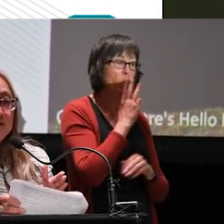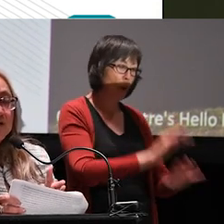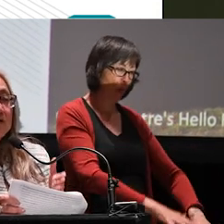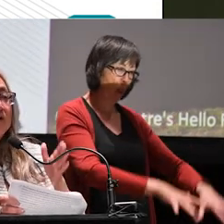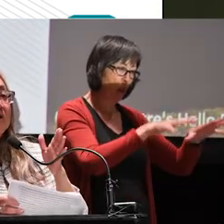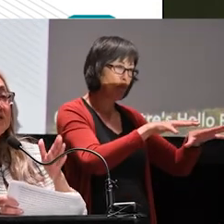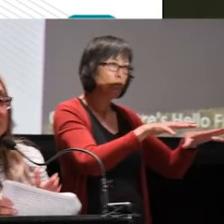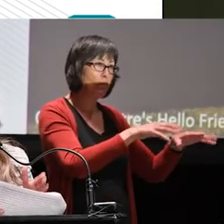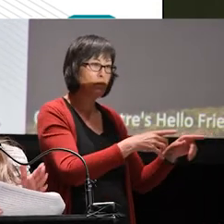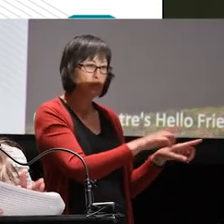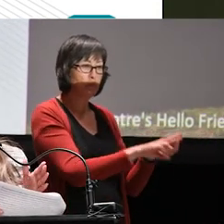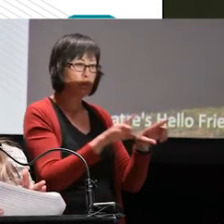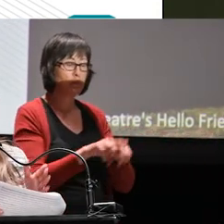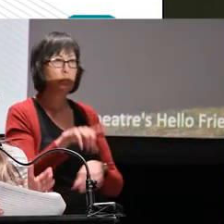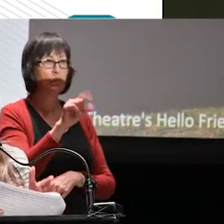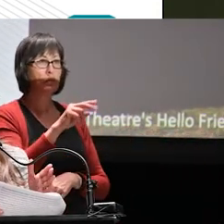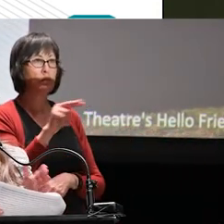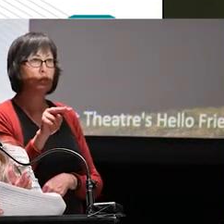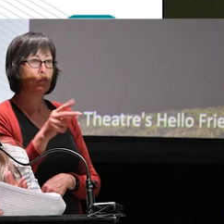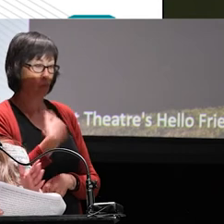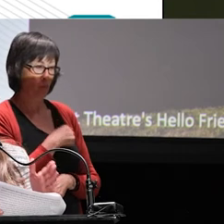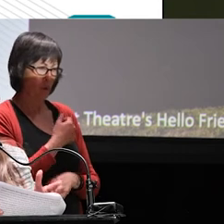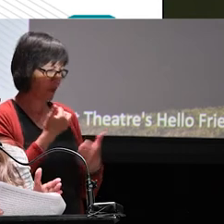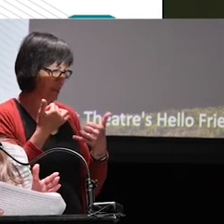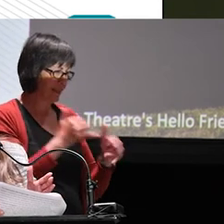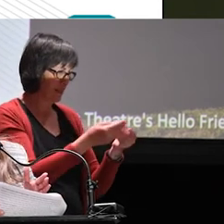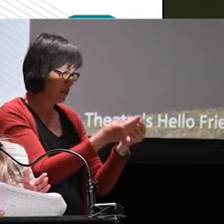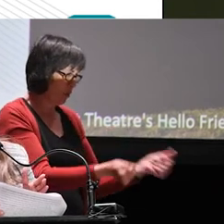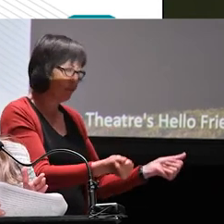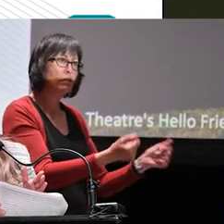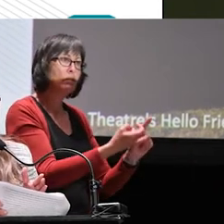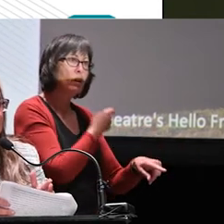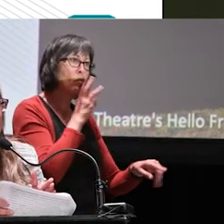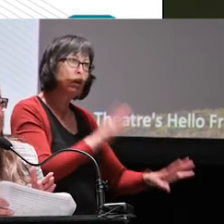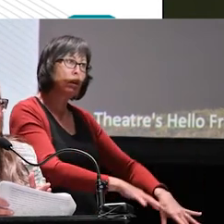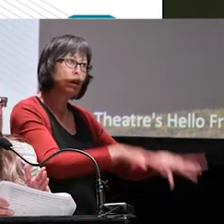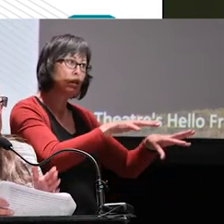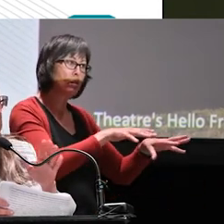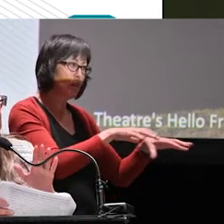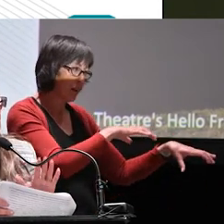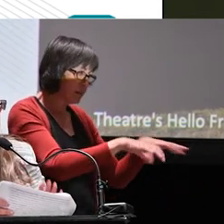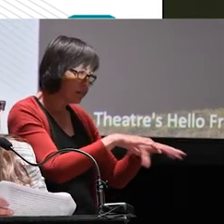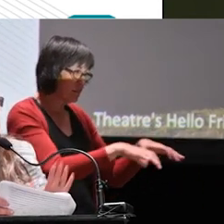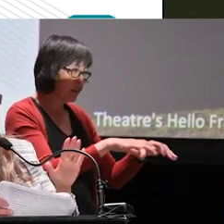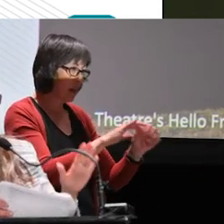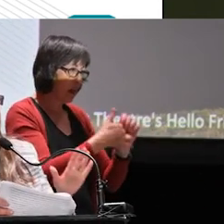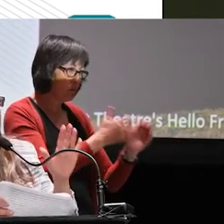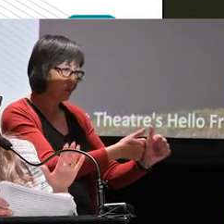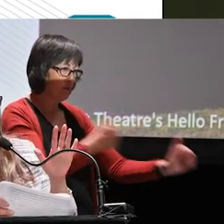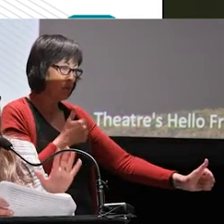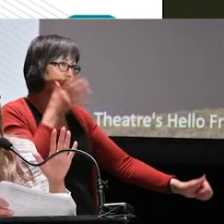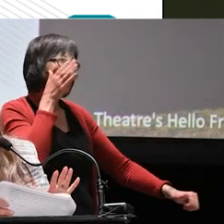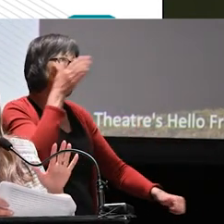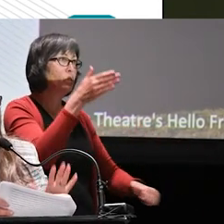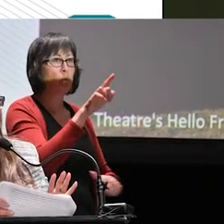we are still undertaking flood mitigation, flood activities, things to do to avoid a future